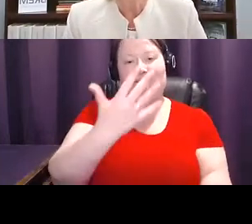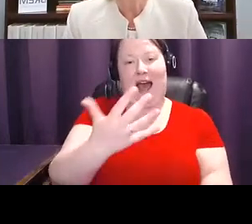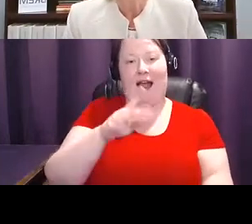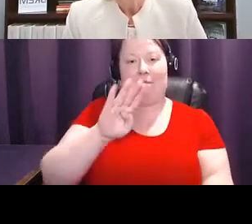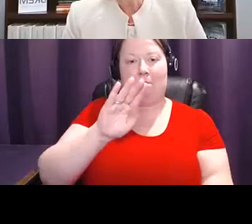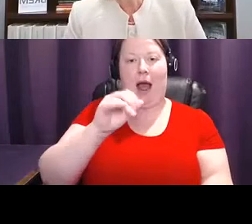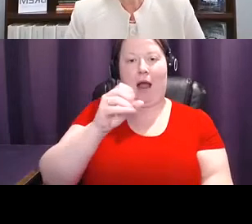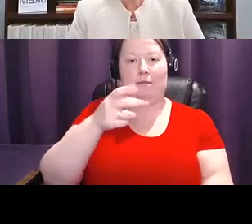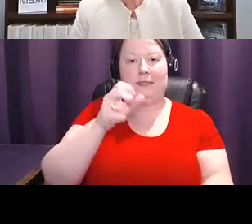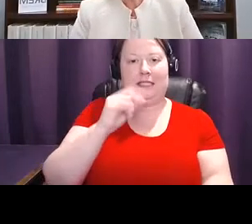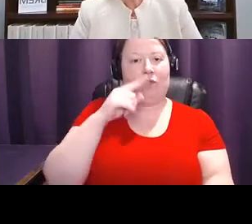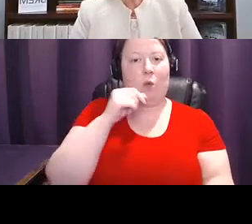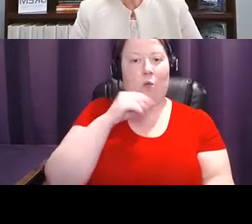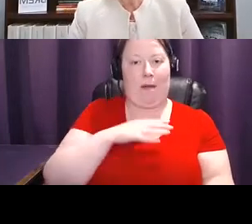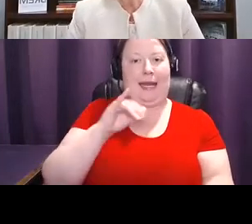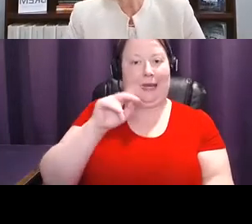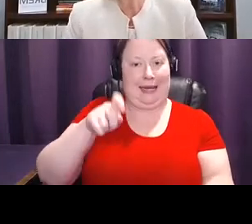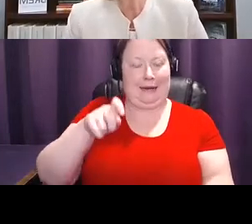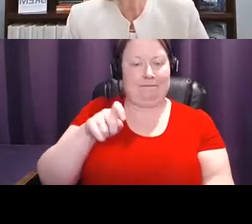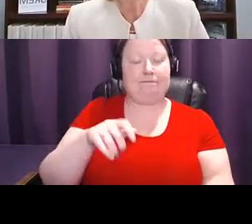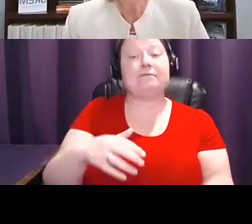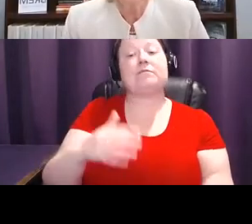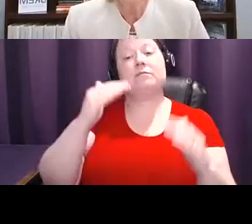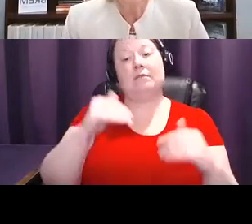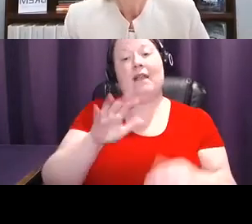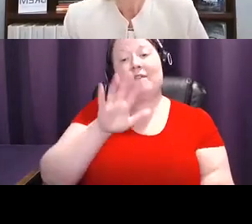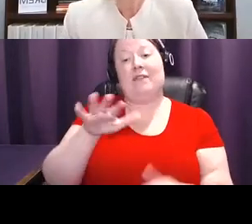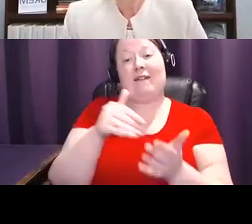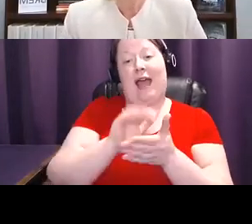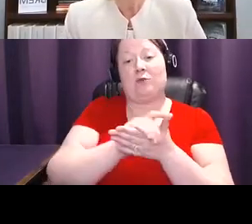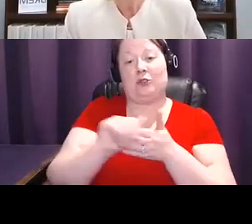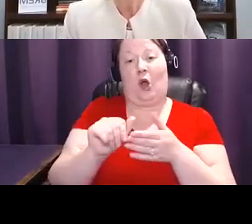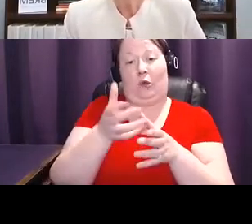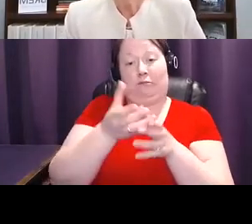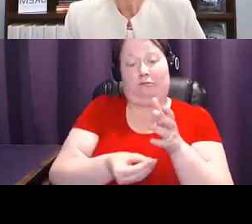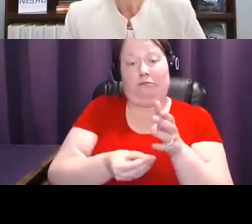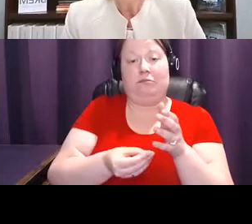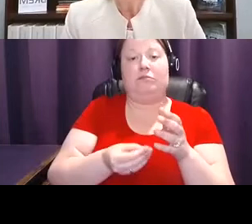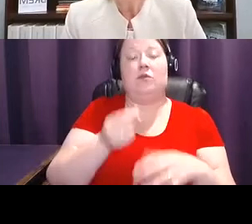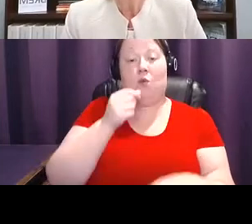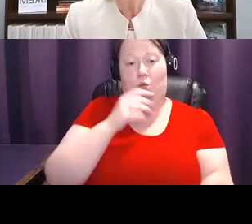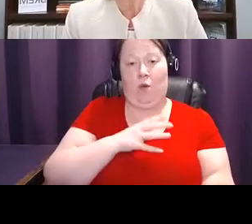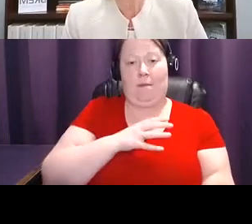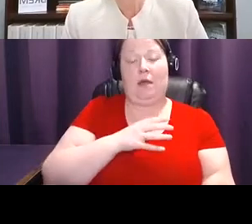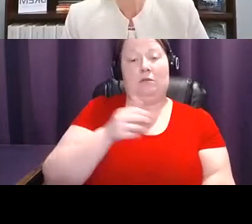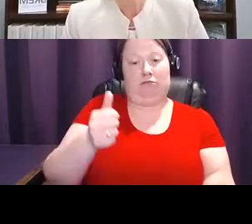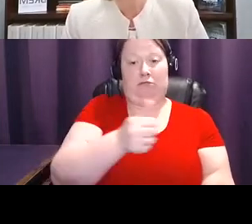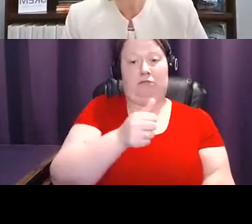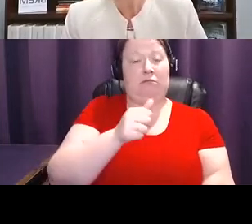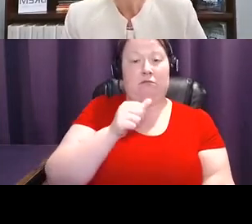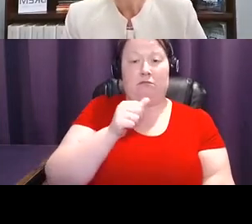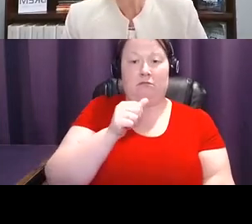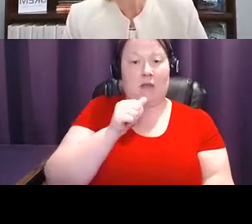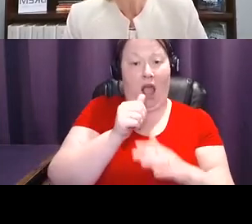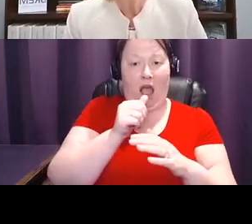women in need. We have a $55,000 deficit of uninsured women in